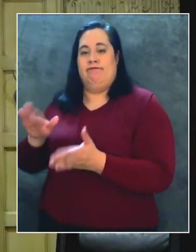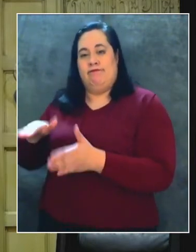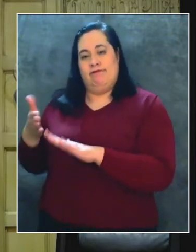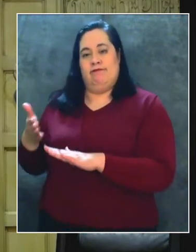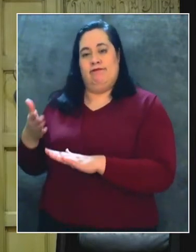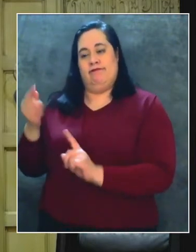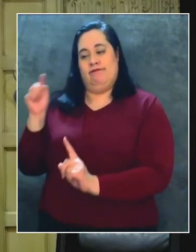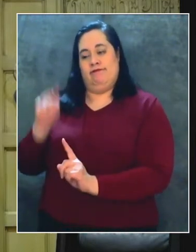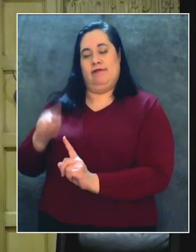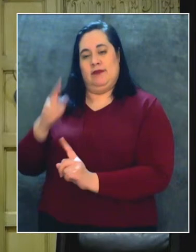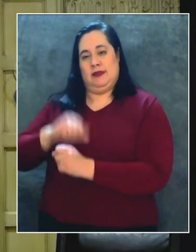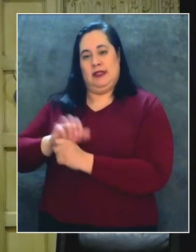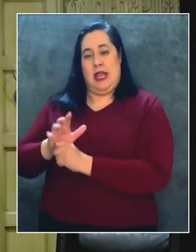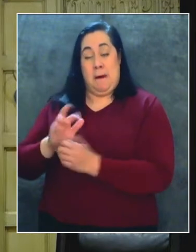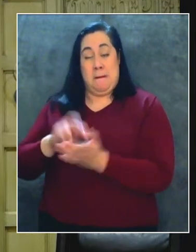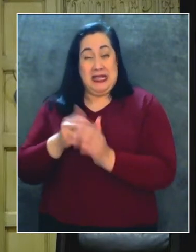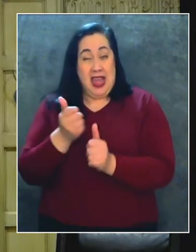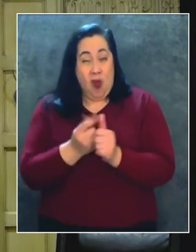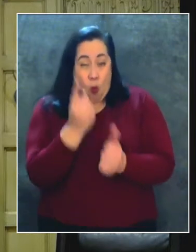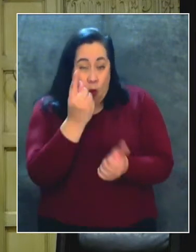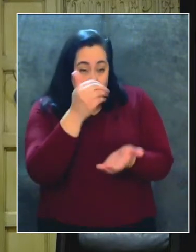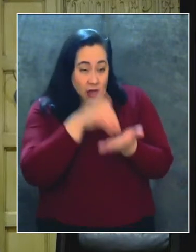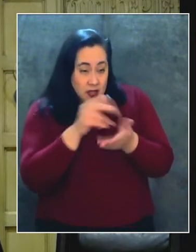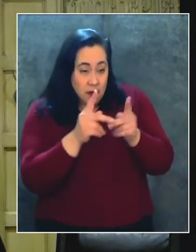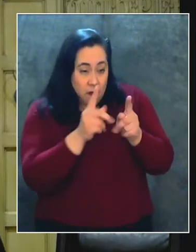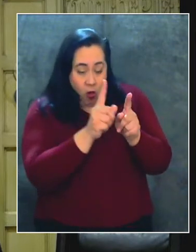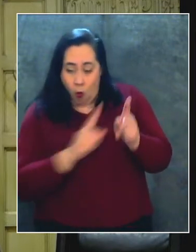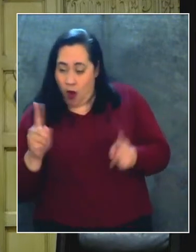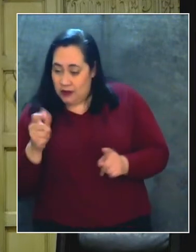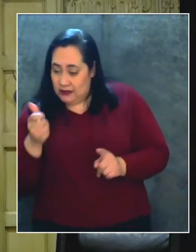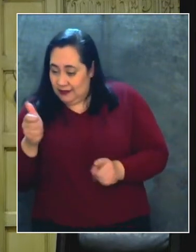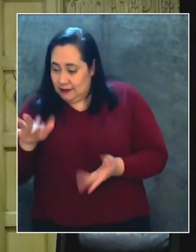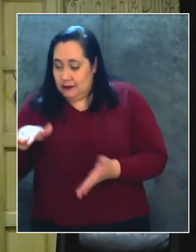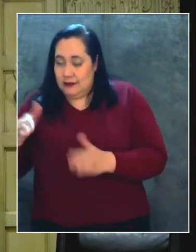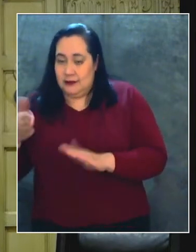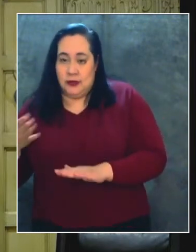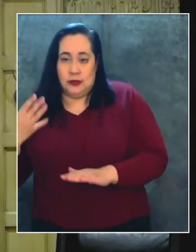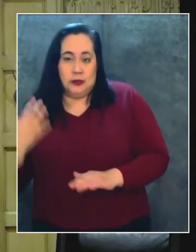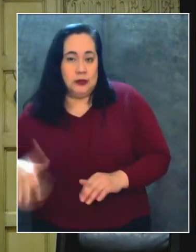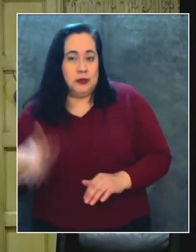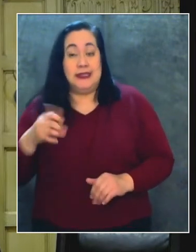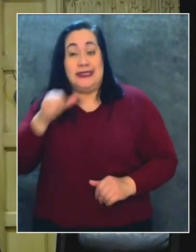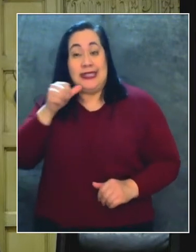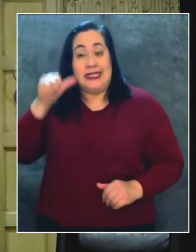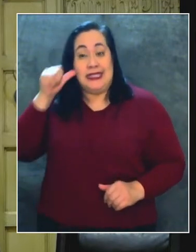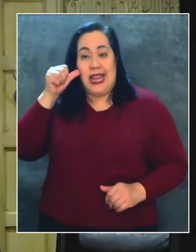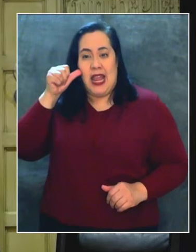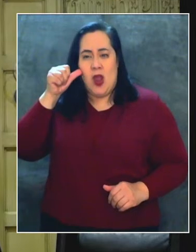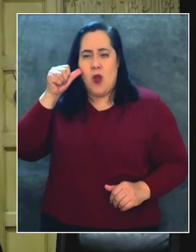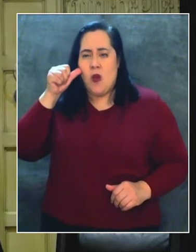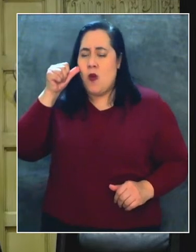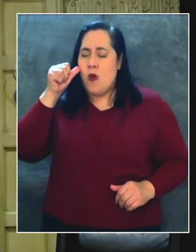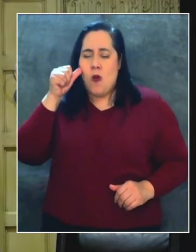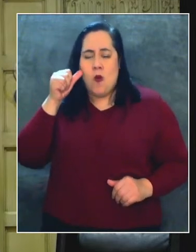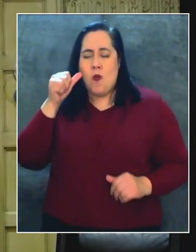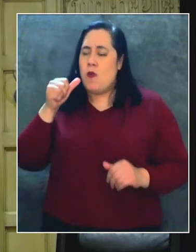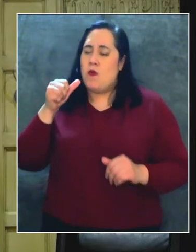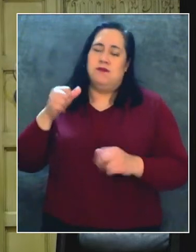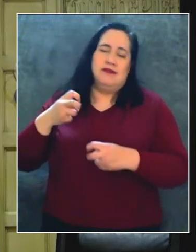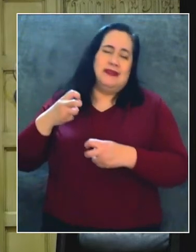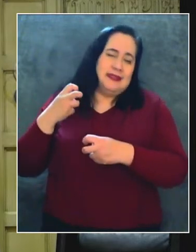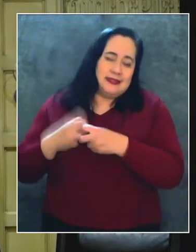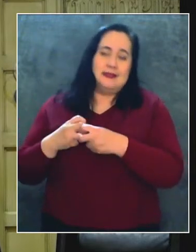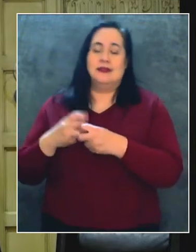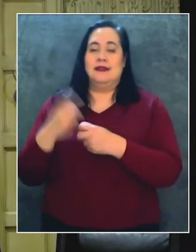One among the 1,000. Yesterday was the most deadly day of the pandemic in